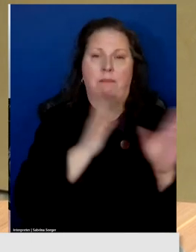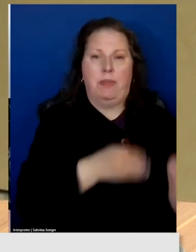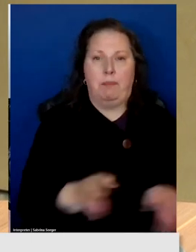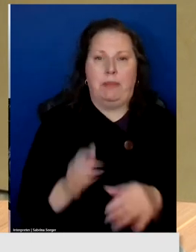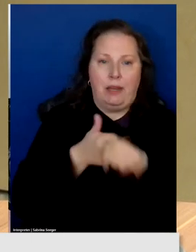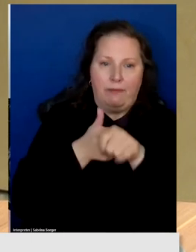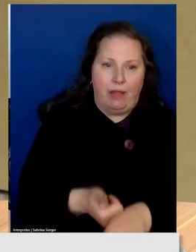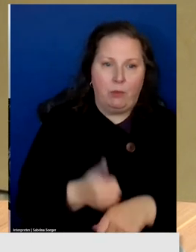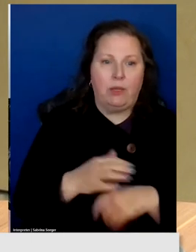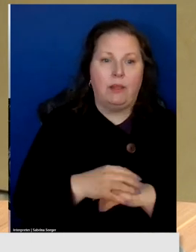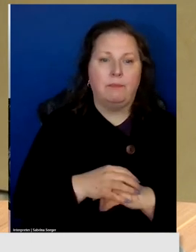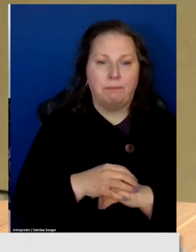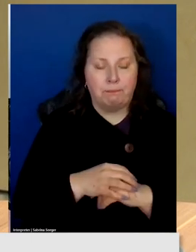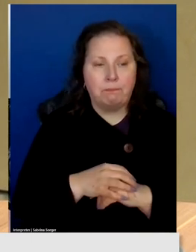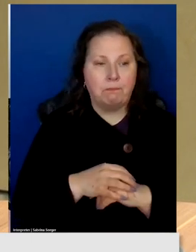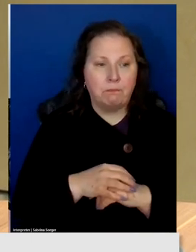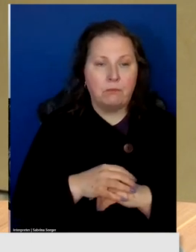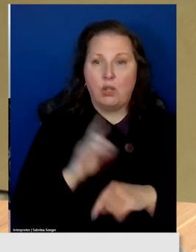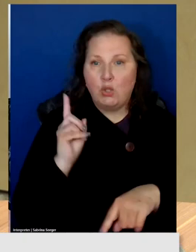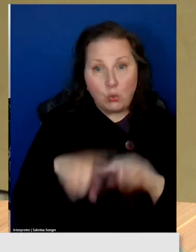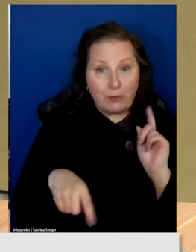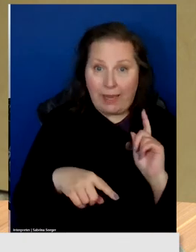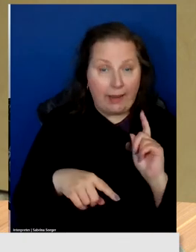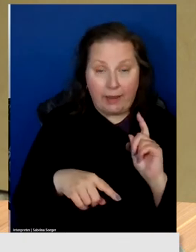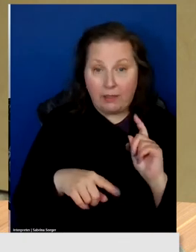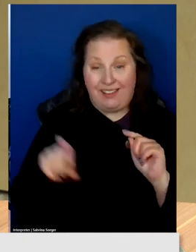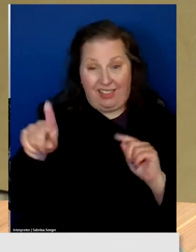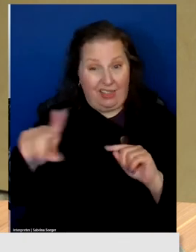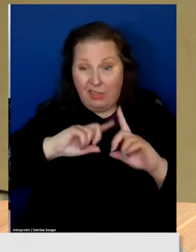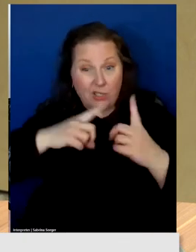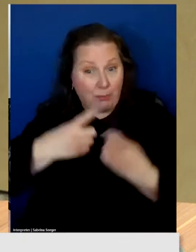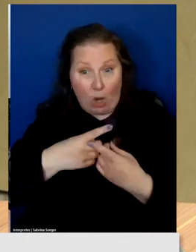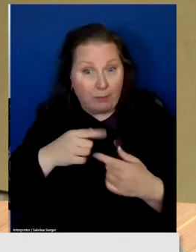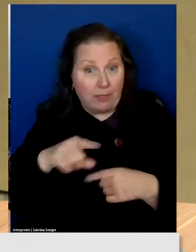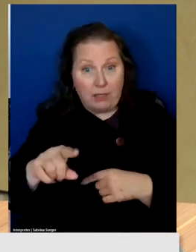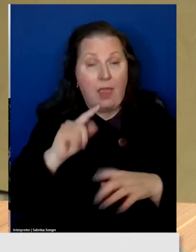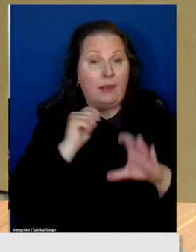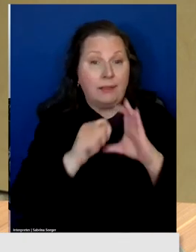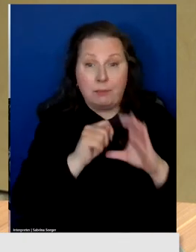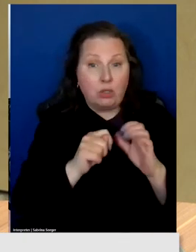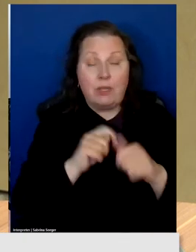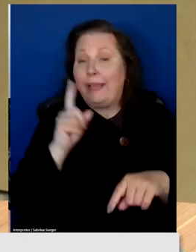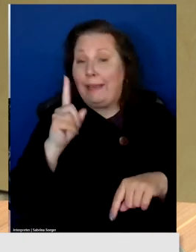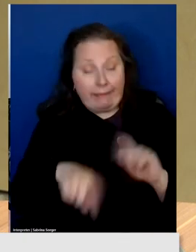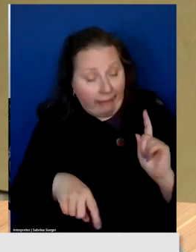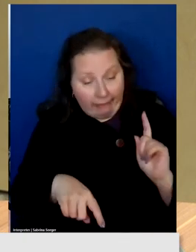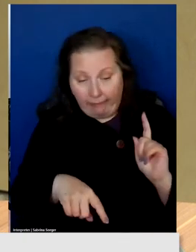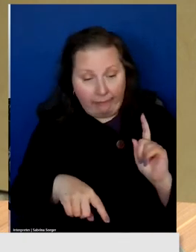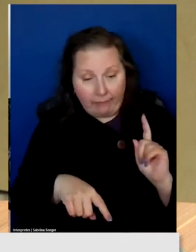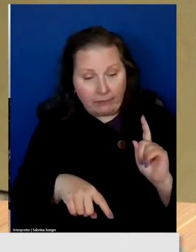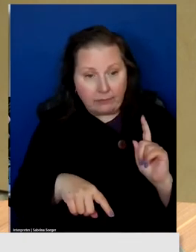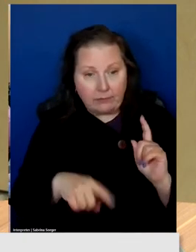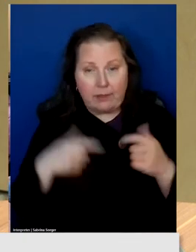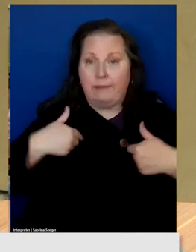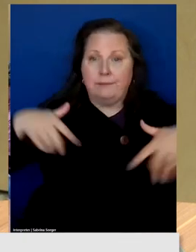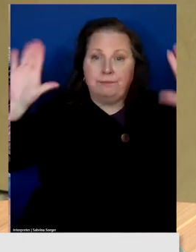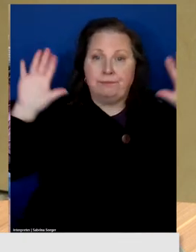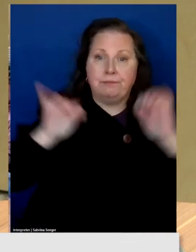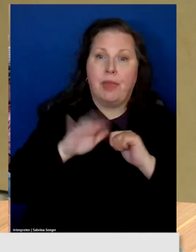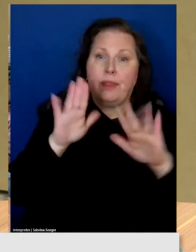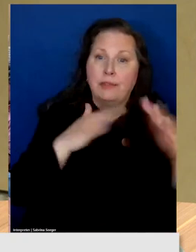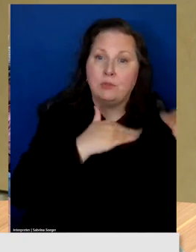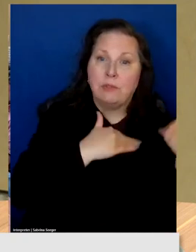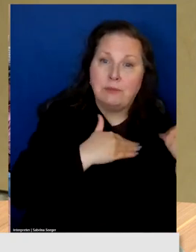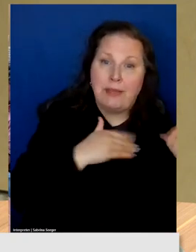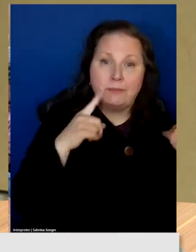If you've, you can't even the department in the telecommunications division cannot advocate its responsibility to